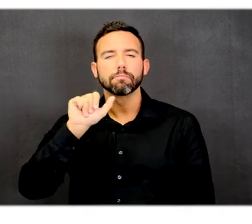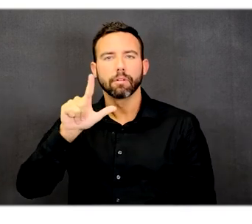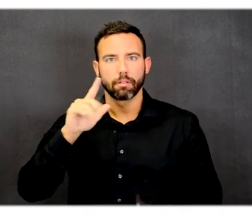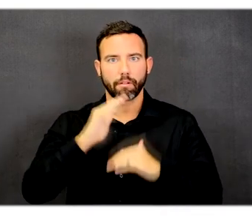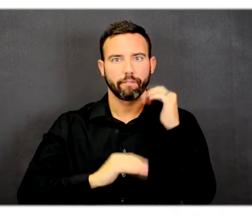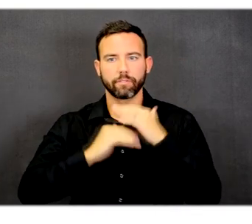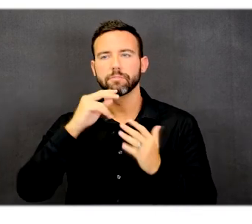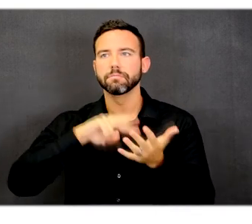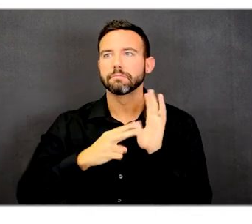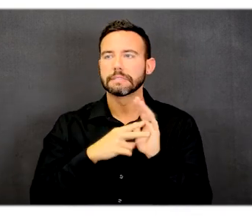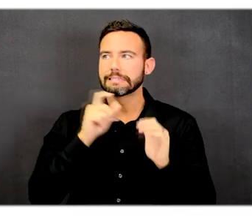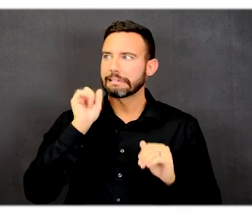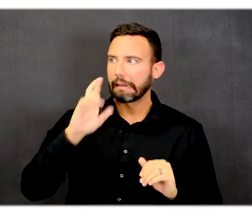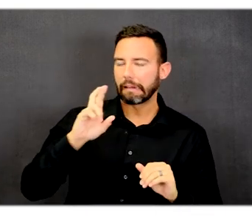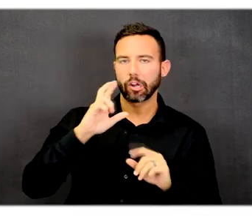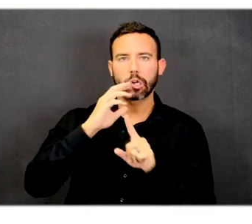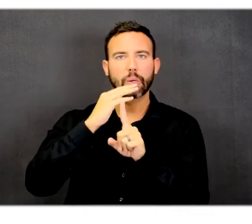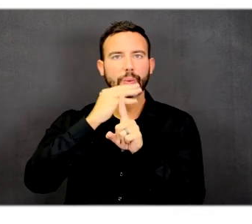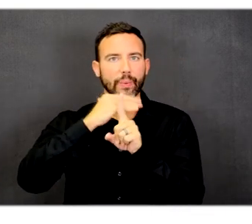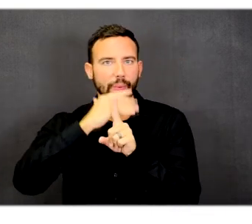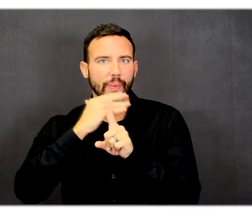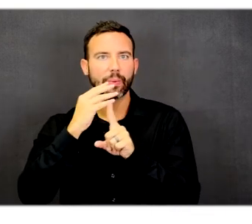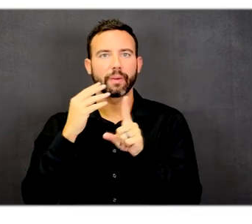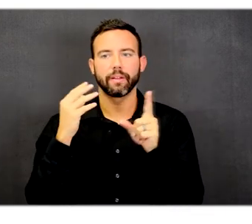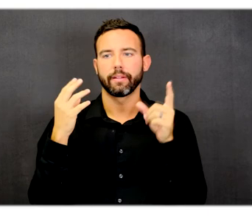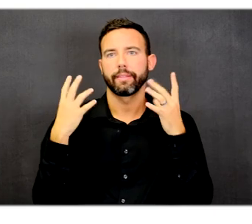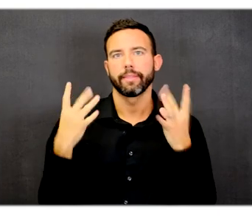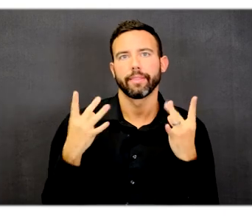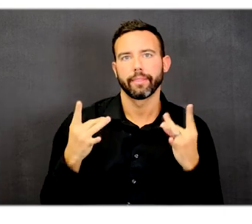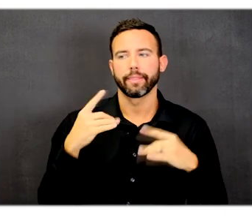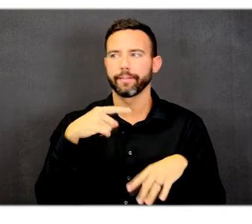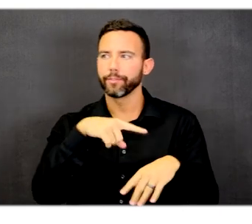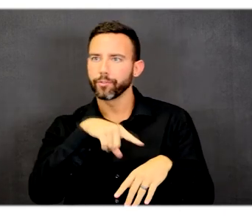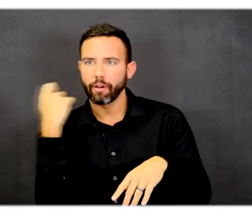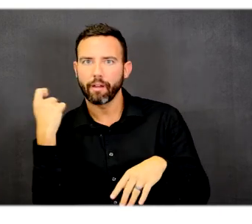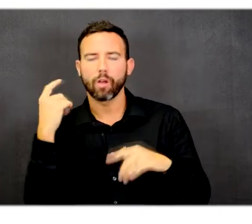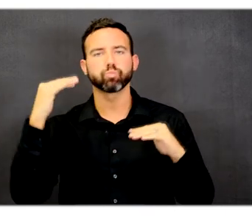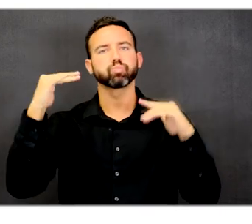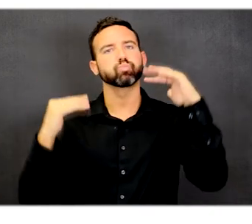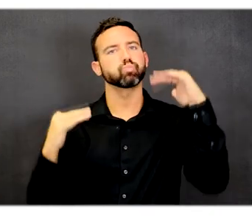building with balanced humidity where it is not too dry or too humid.